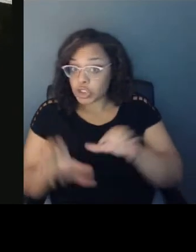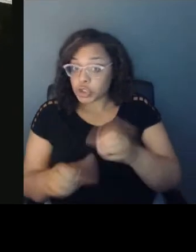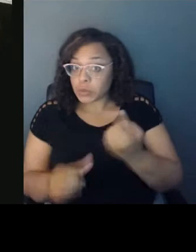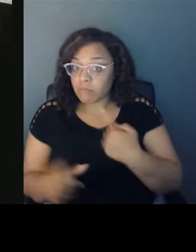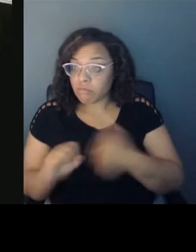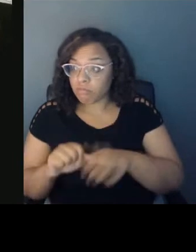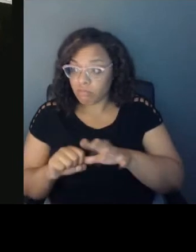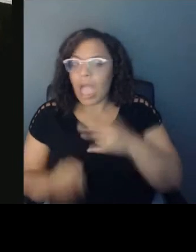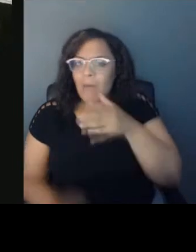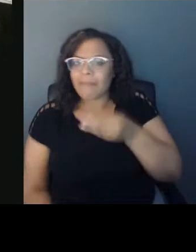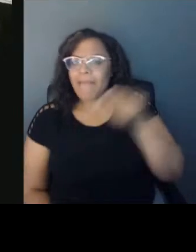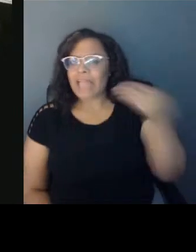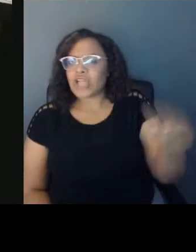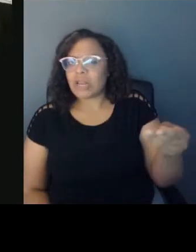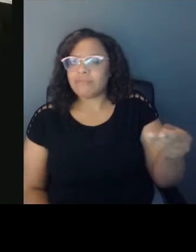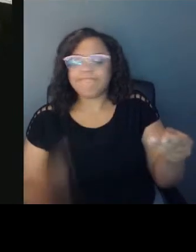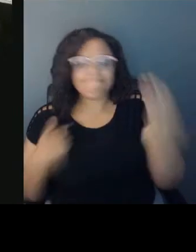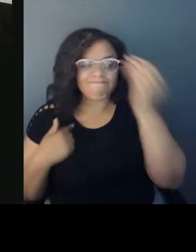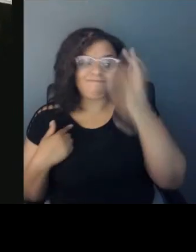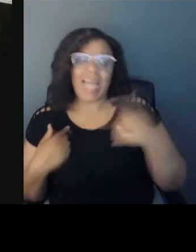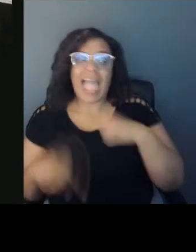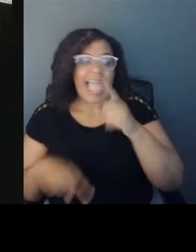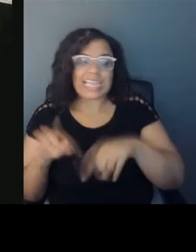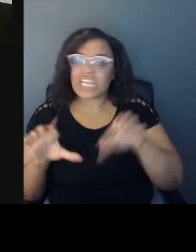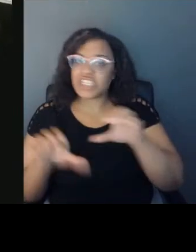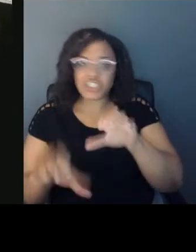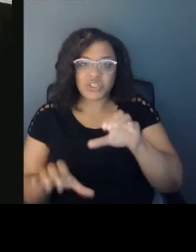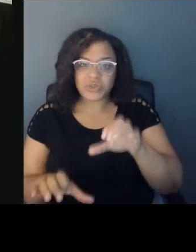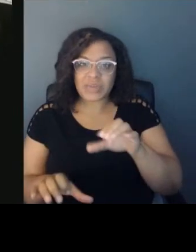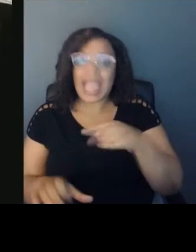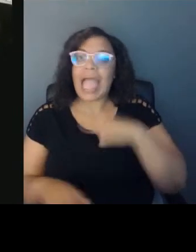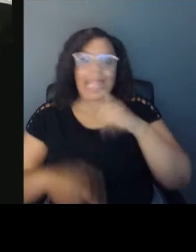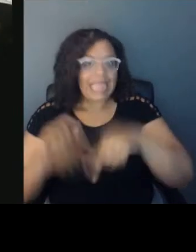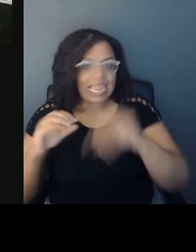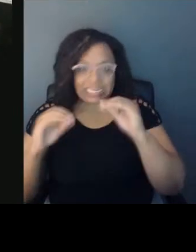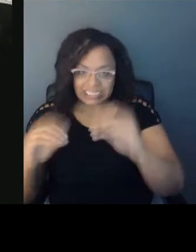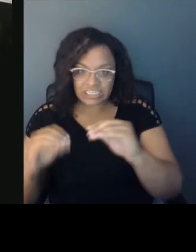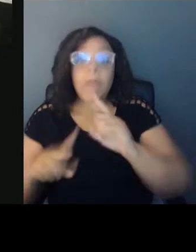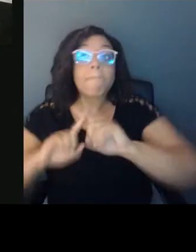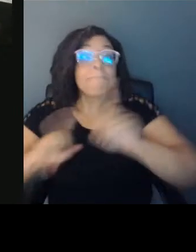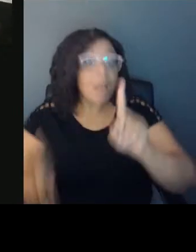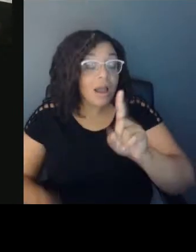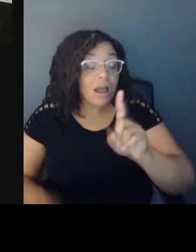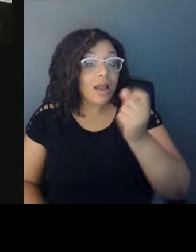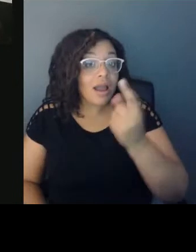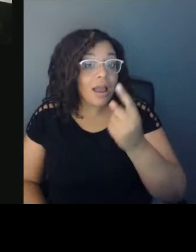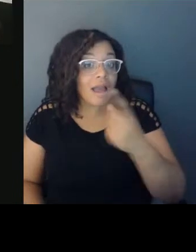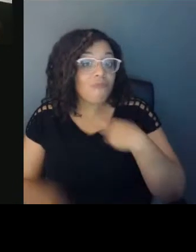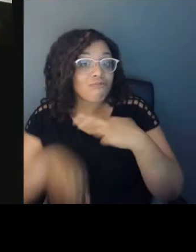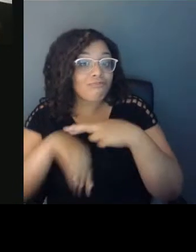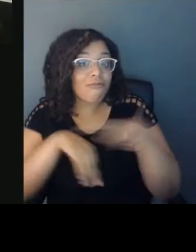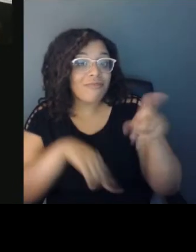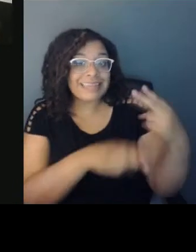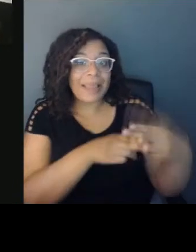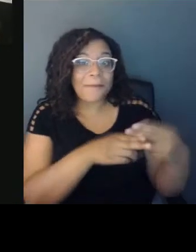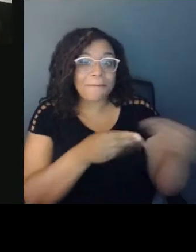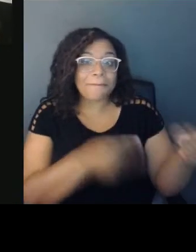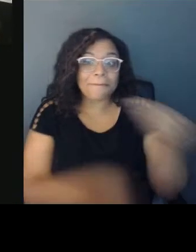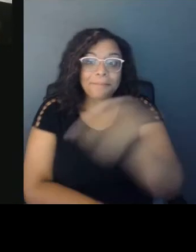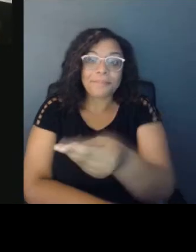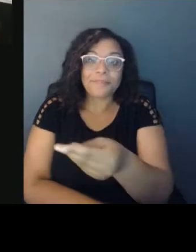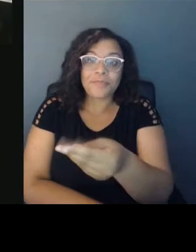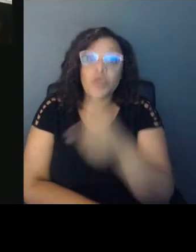say, I'm not able to do this for you. I can't teach this, but let me refer you to this one. Let me tell you who can do this.